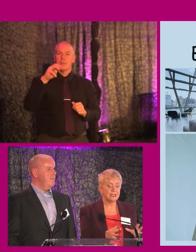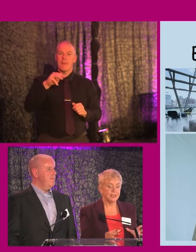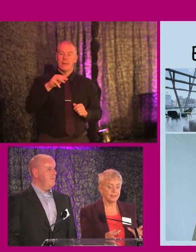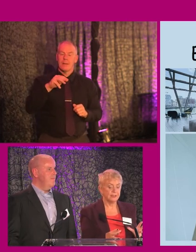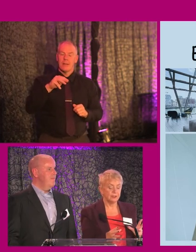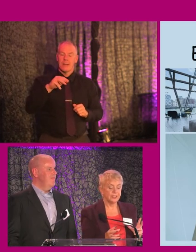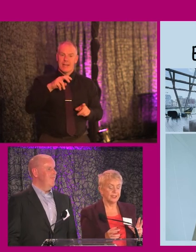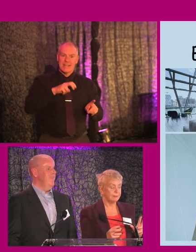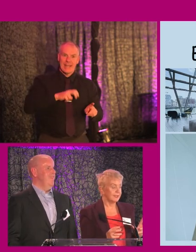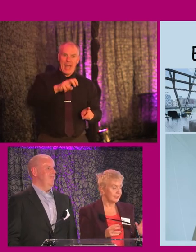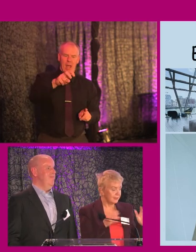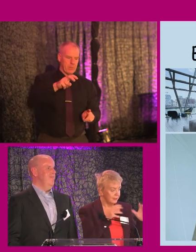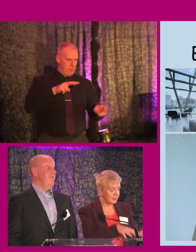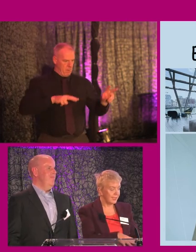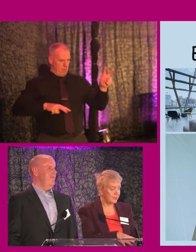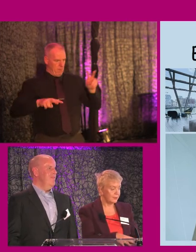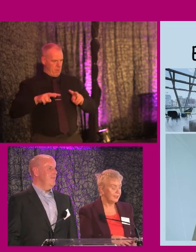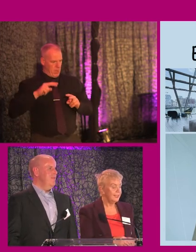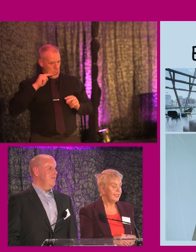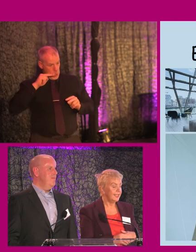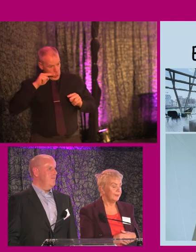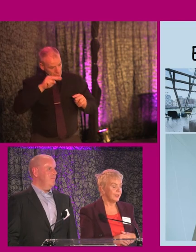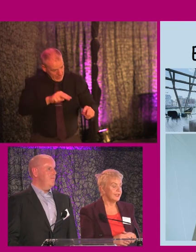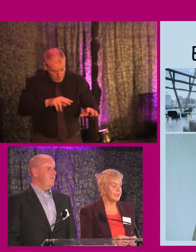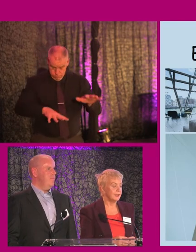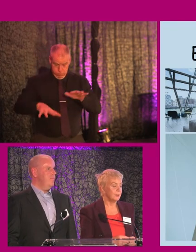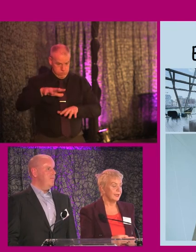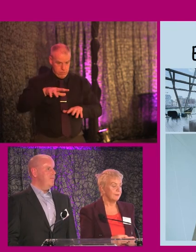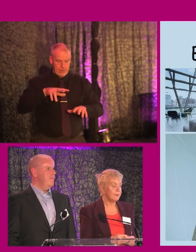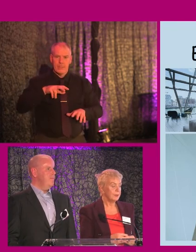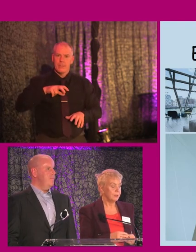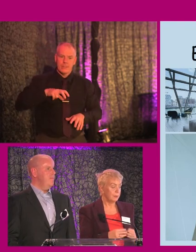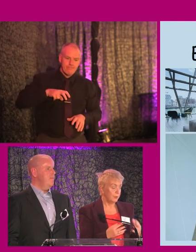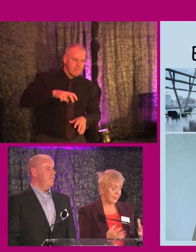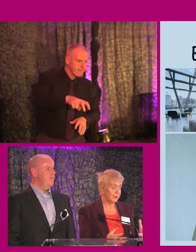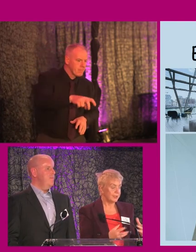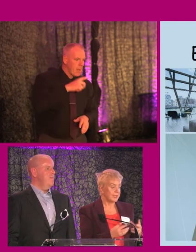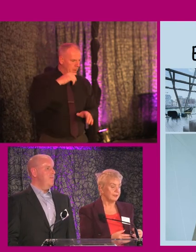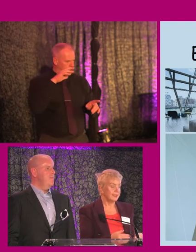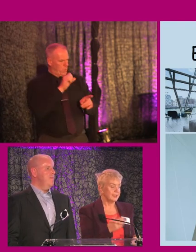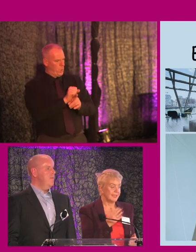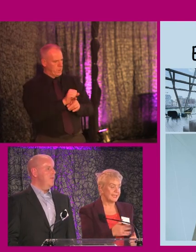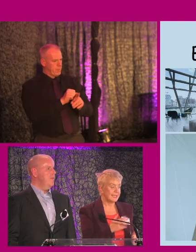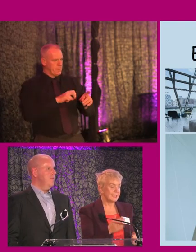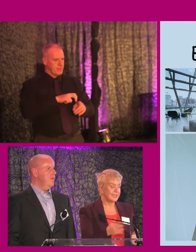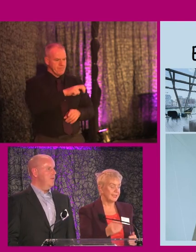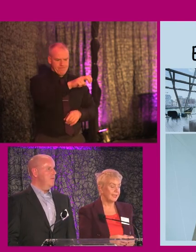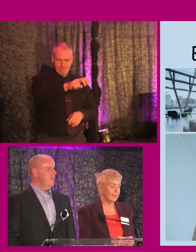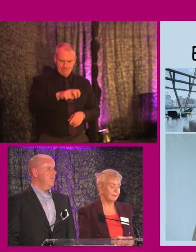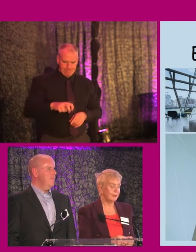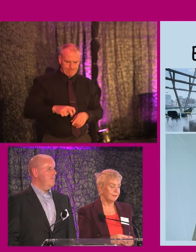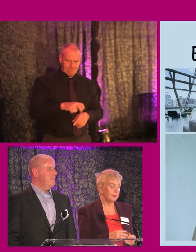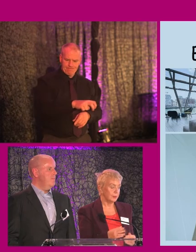bit dizzy looking at it if you're looking at it, because actually it's looking down into the stairwell. But what I noticed certainly is the consistency